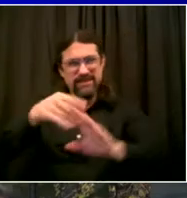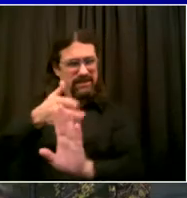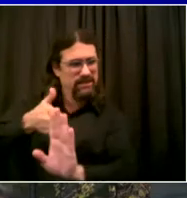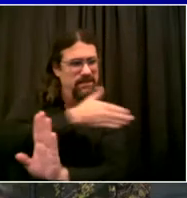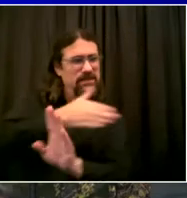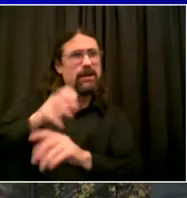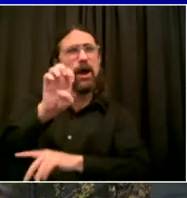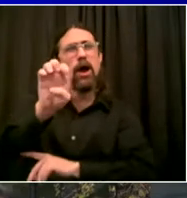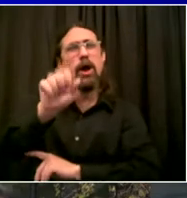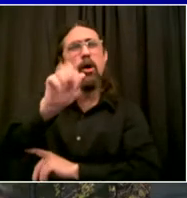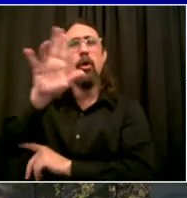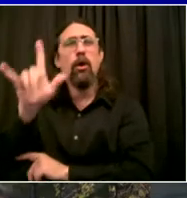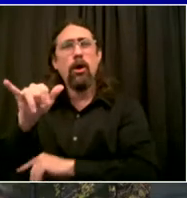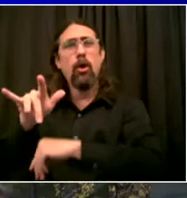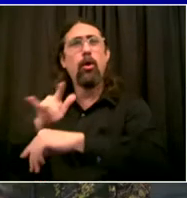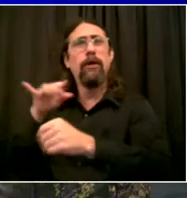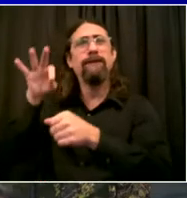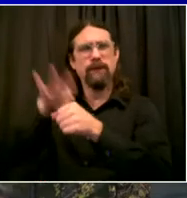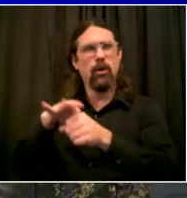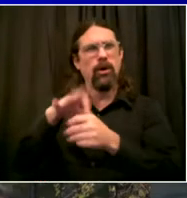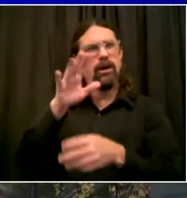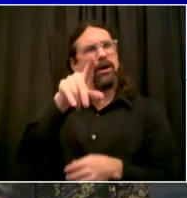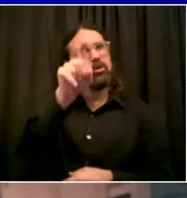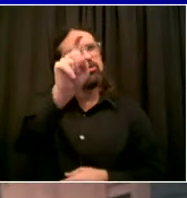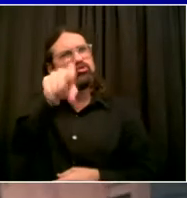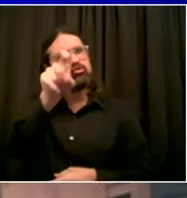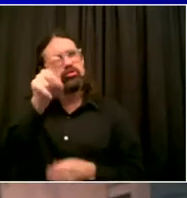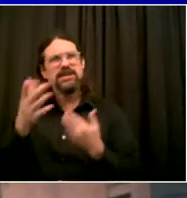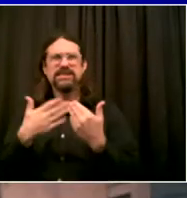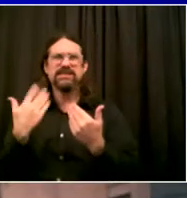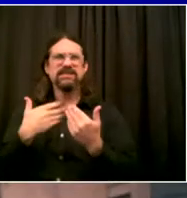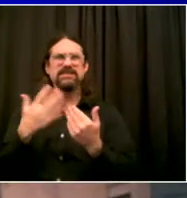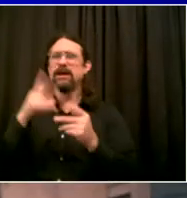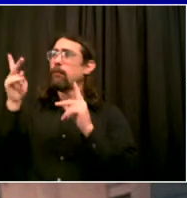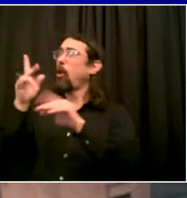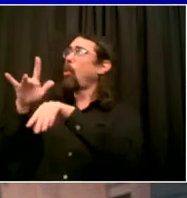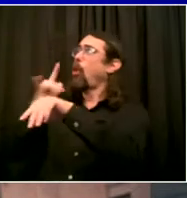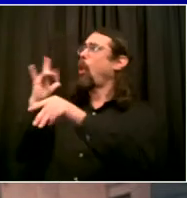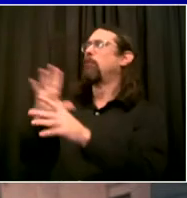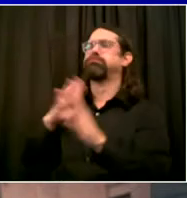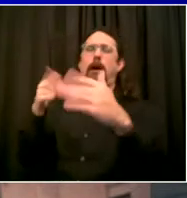make it a positive experience and that's what we did not see from the Board of Elections.